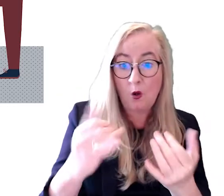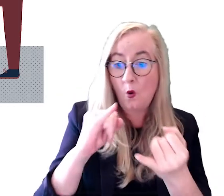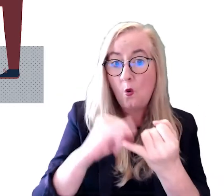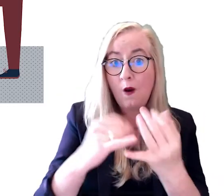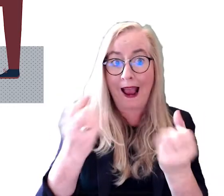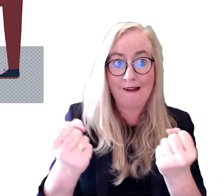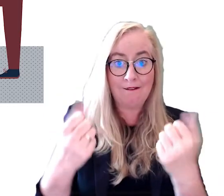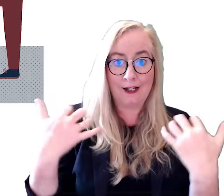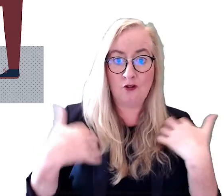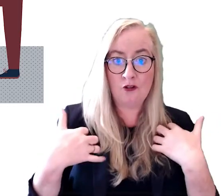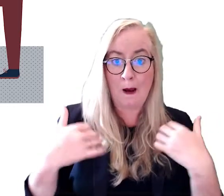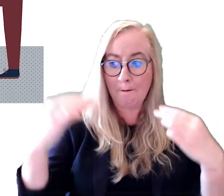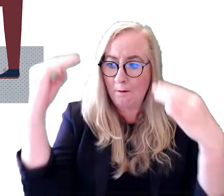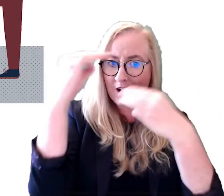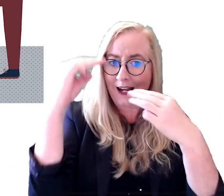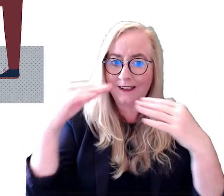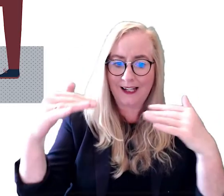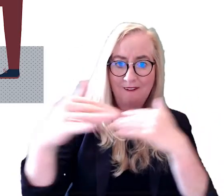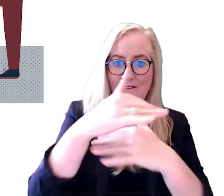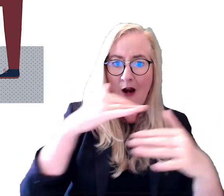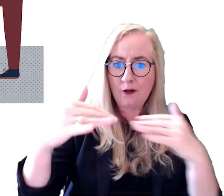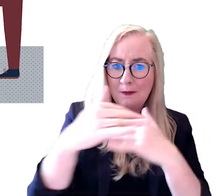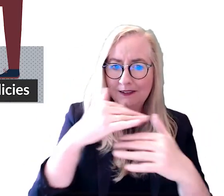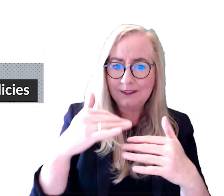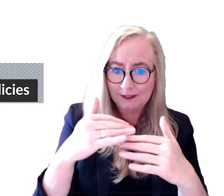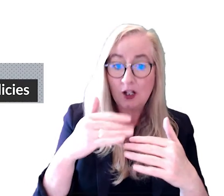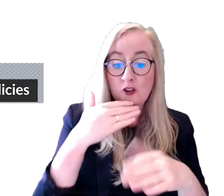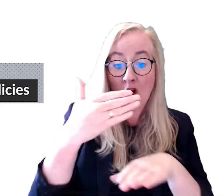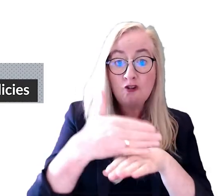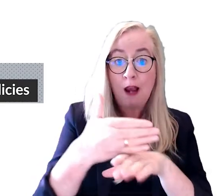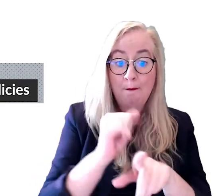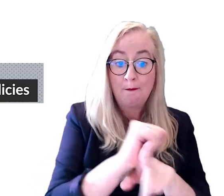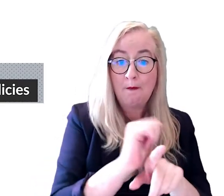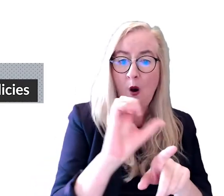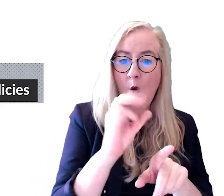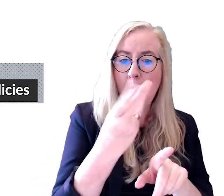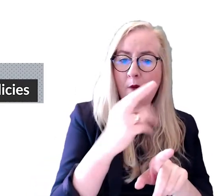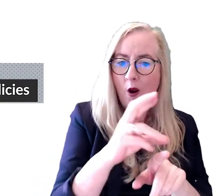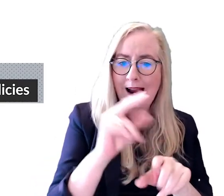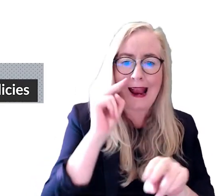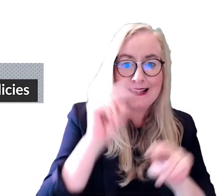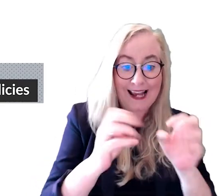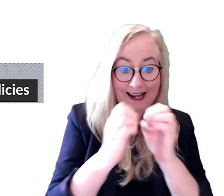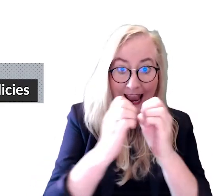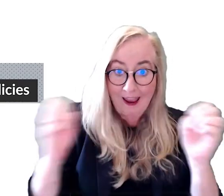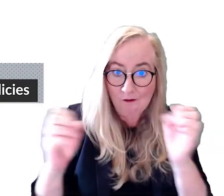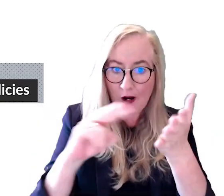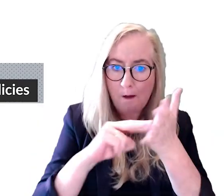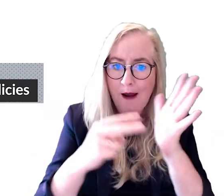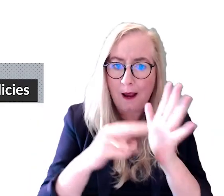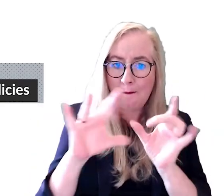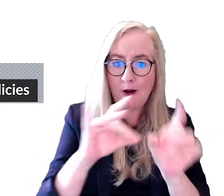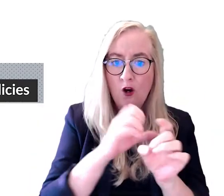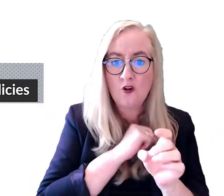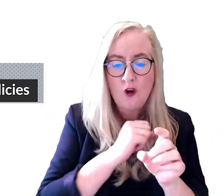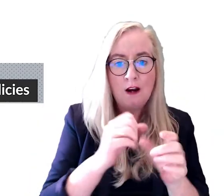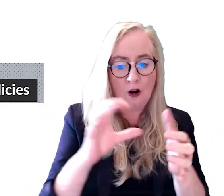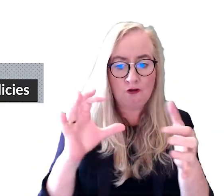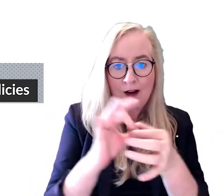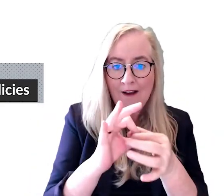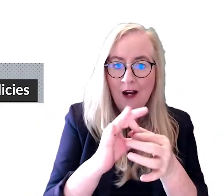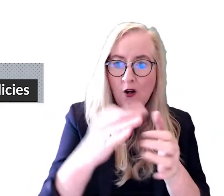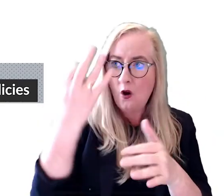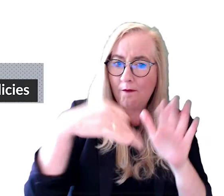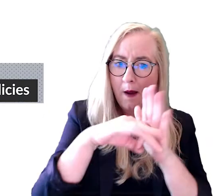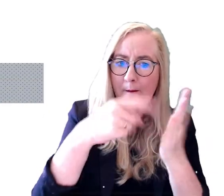or who have an interest in protecting the environment. The job of the OPR is to assess every plan to ensure that